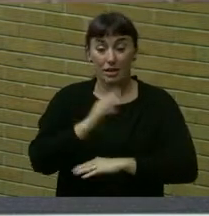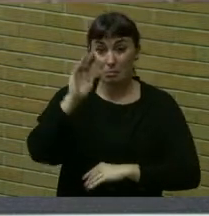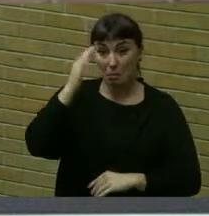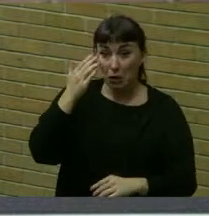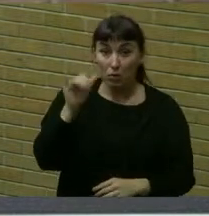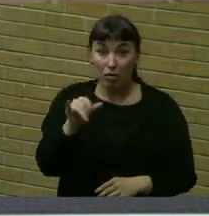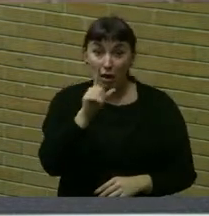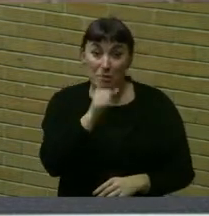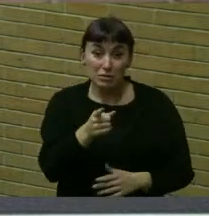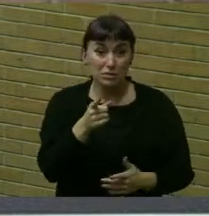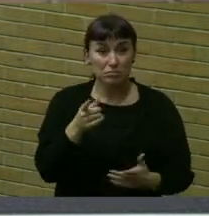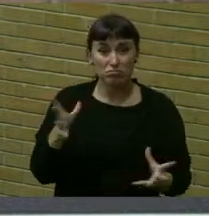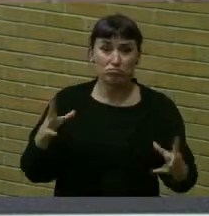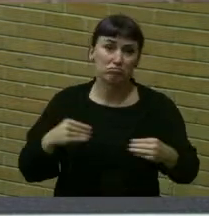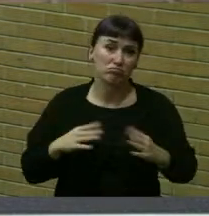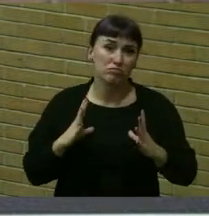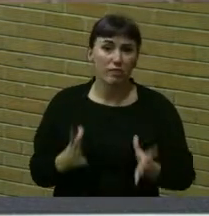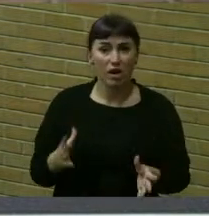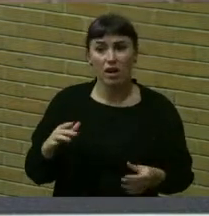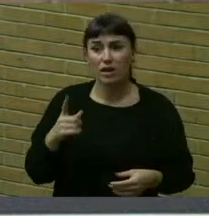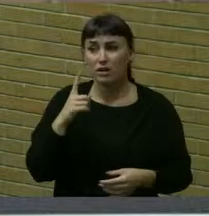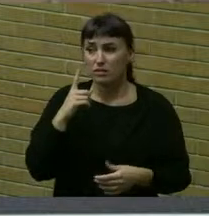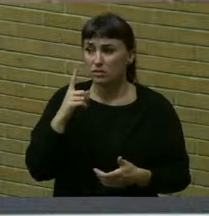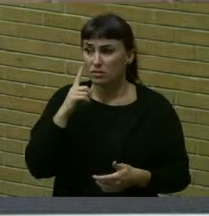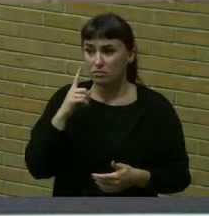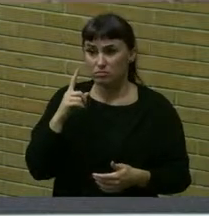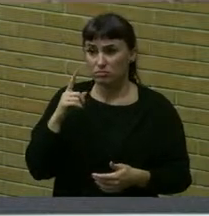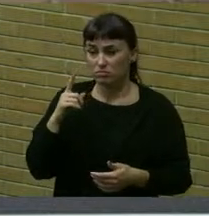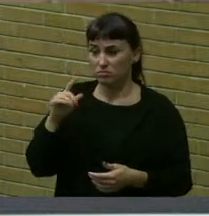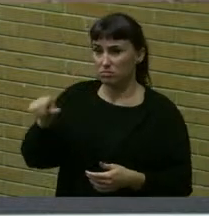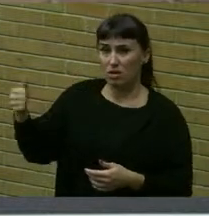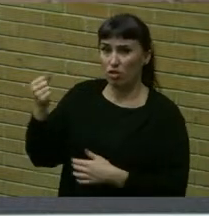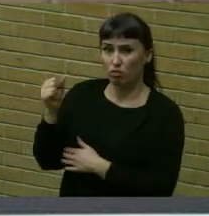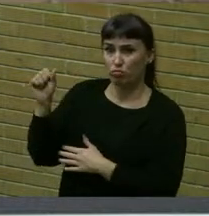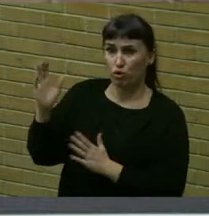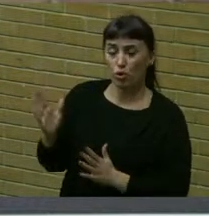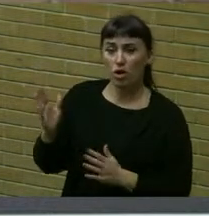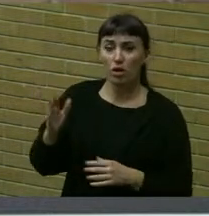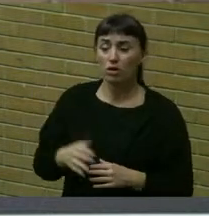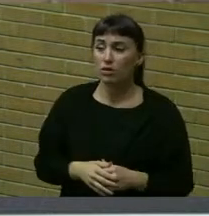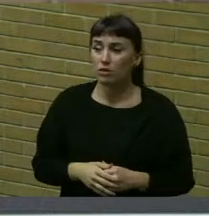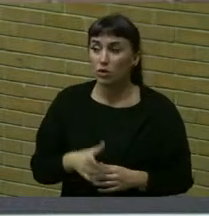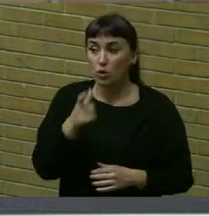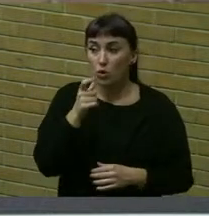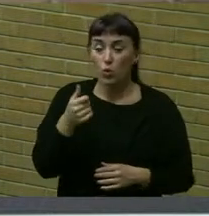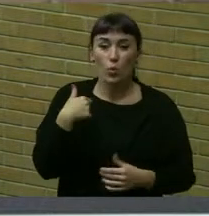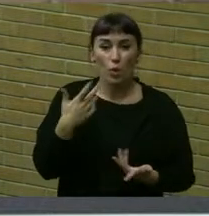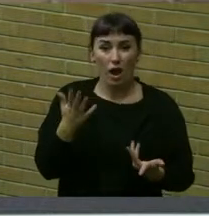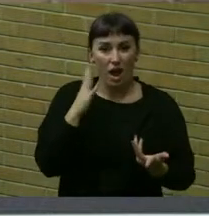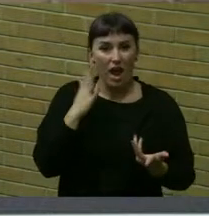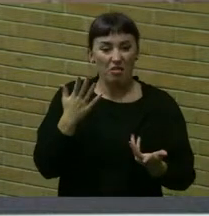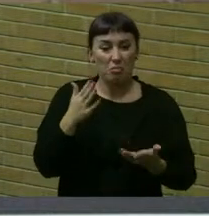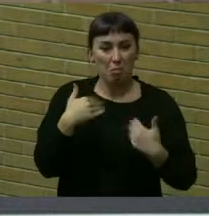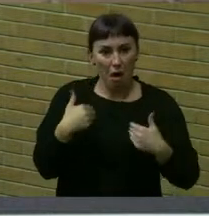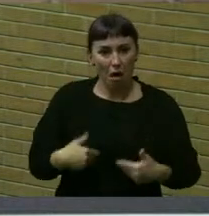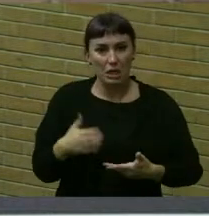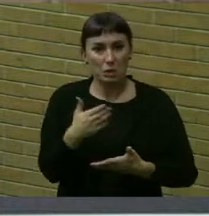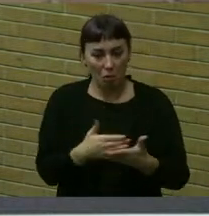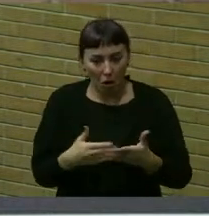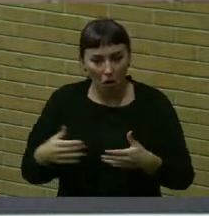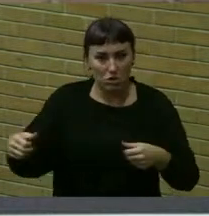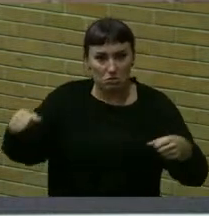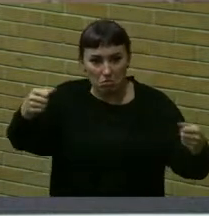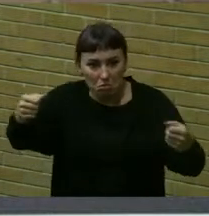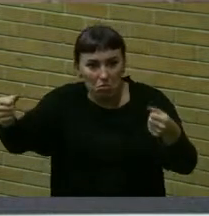is, you know, completely acceptable to the other protesters who are, who carry mutilated body parts, have pictures of dead